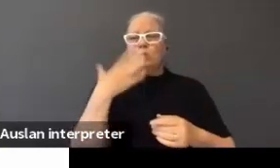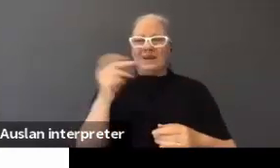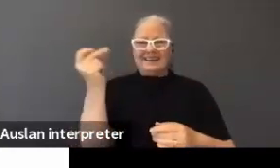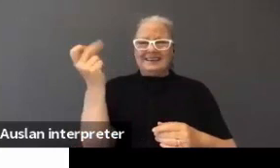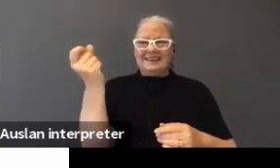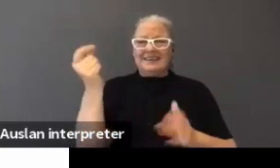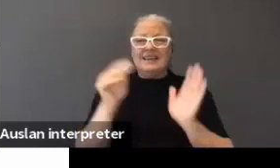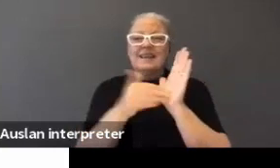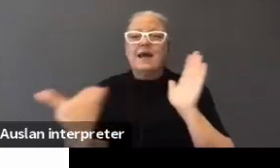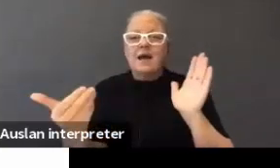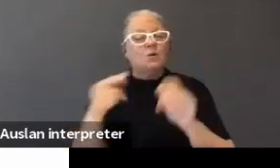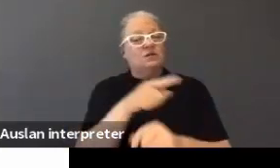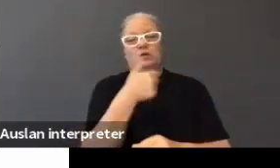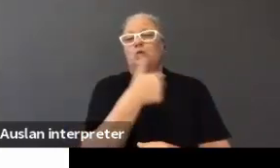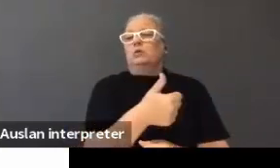Okay?